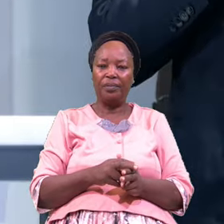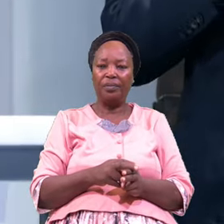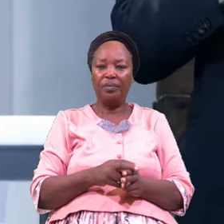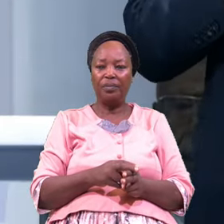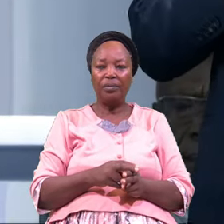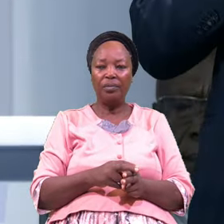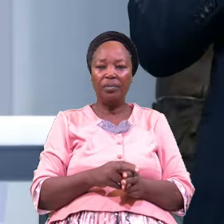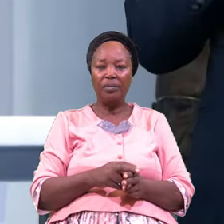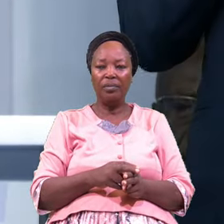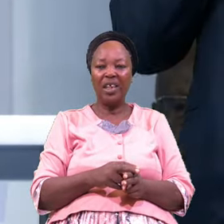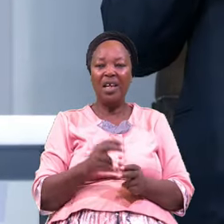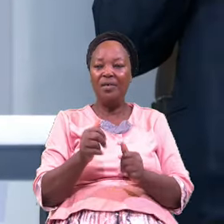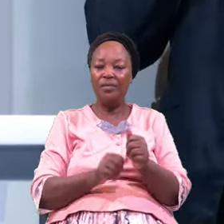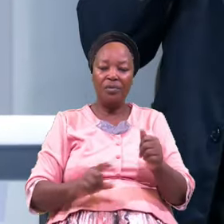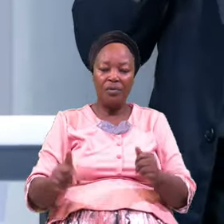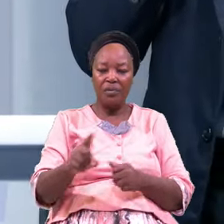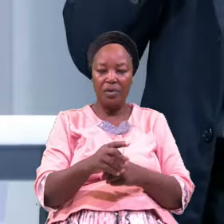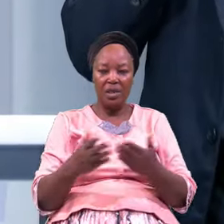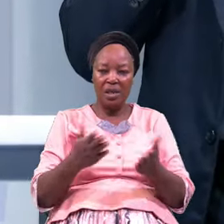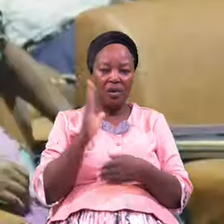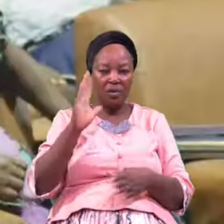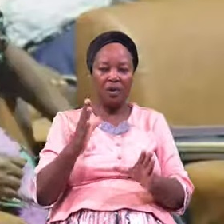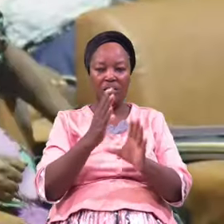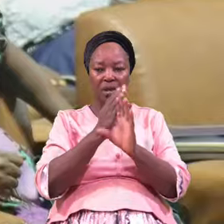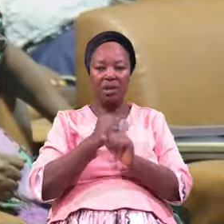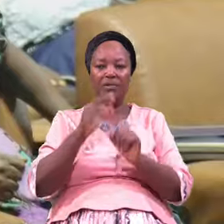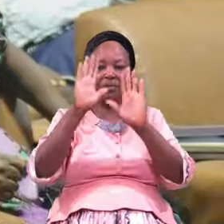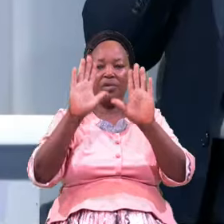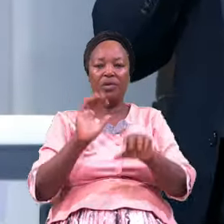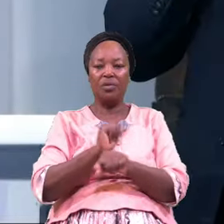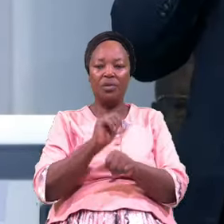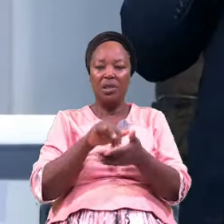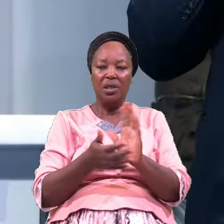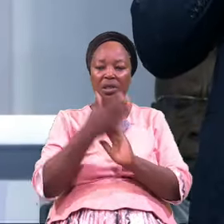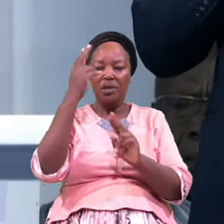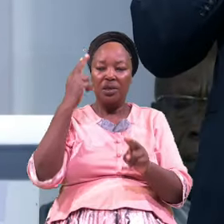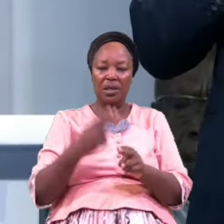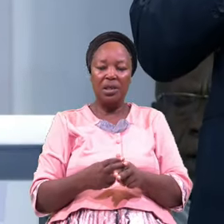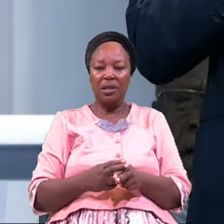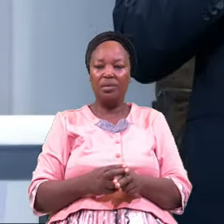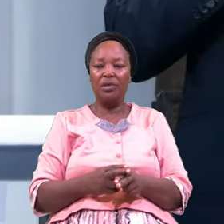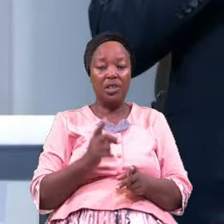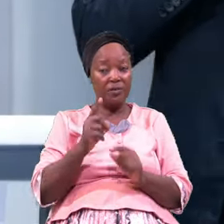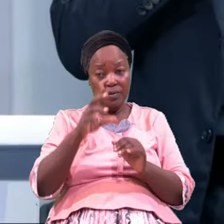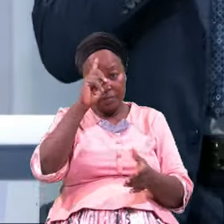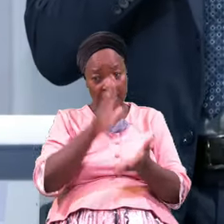Everyone Here Will Receive A Miracle I Say If You Believe That Say Amen